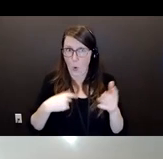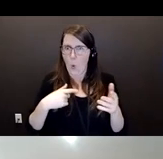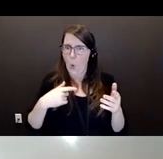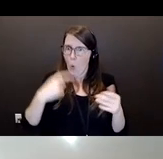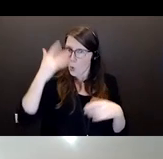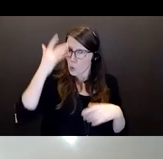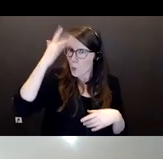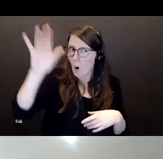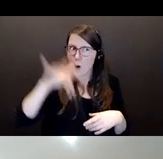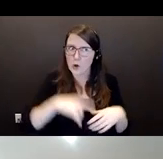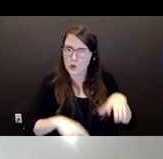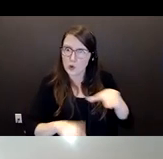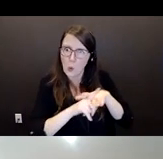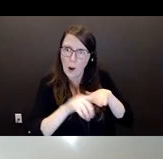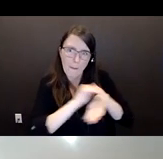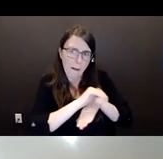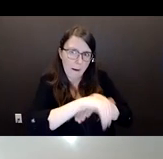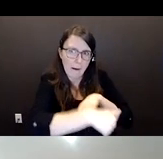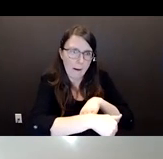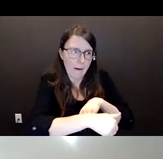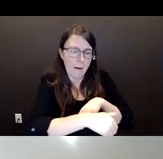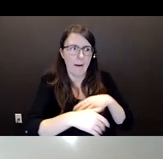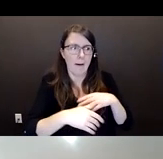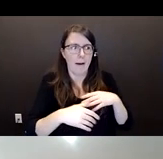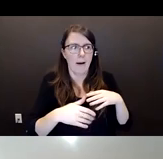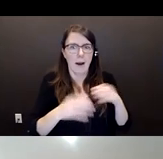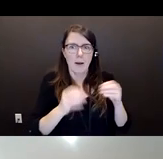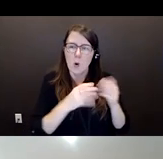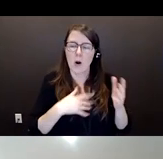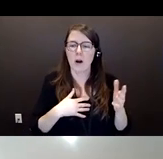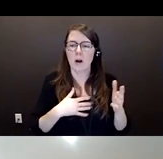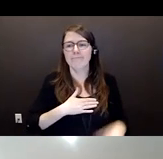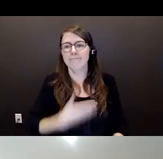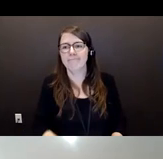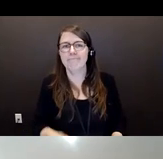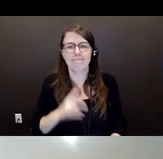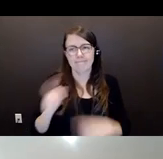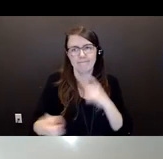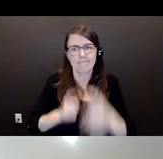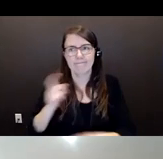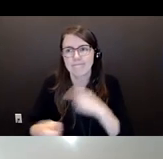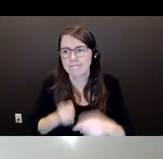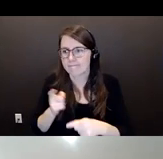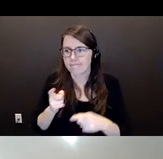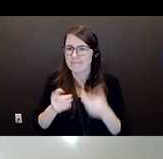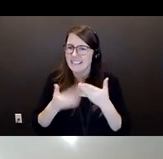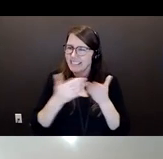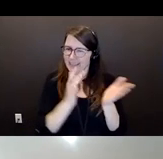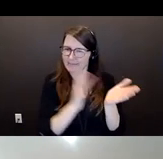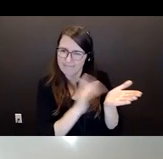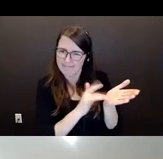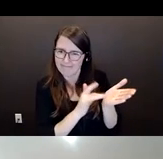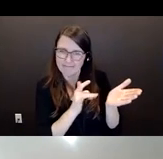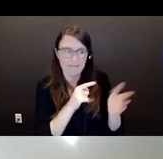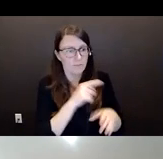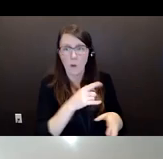how probably knew maybe of the timing of this. She was more vulnerable to take advantage of, of her when she may not have the energy to, you know,